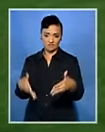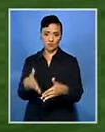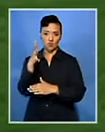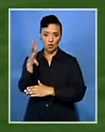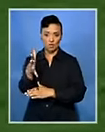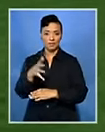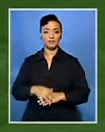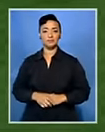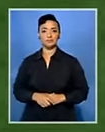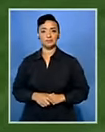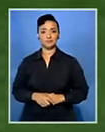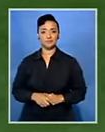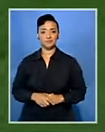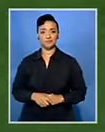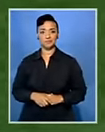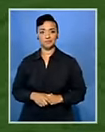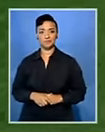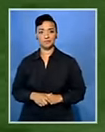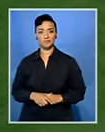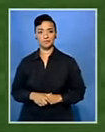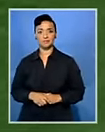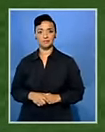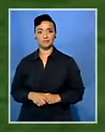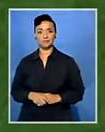Sveso Ramara, SABC News, Johannesburg.